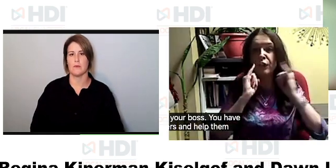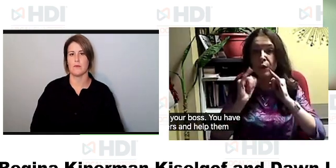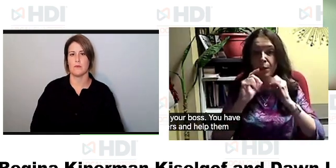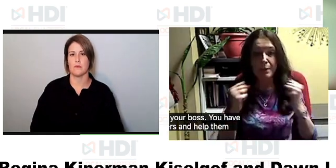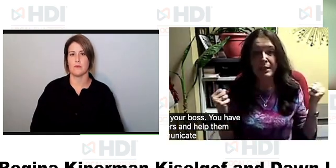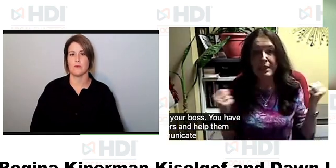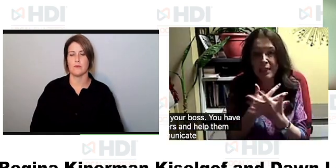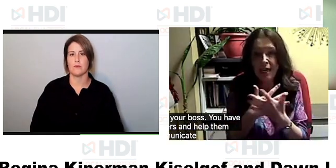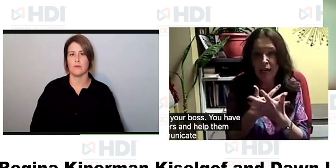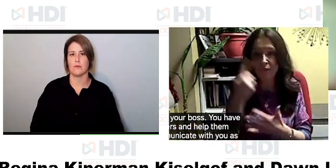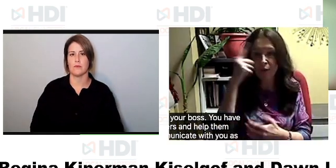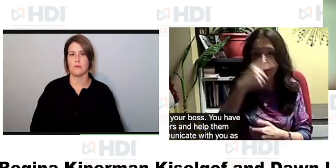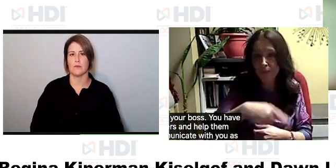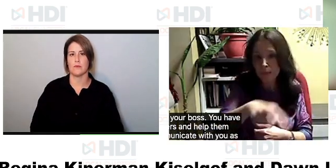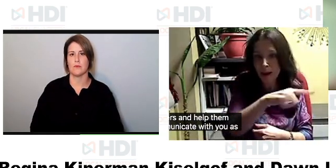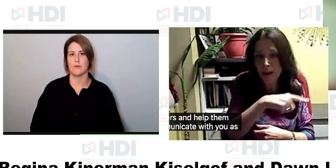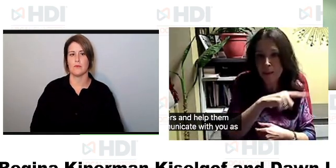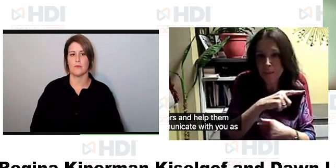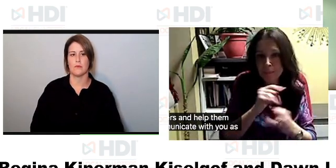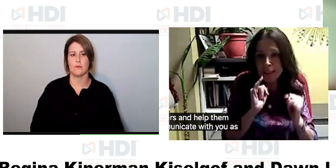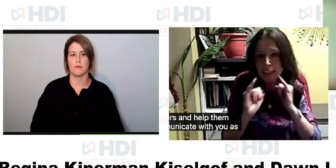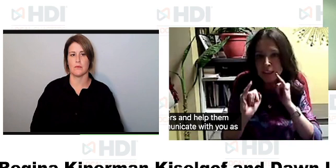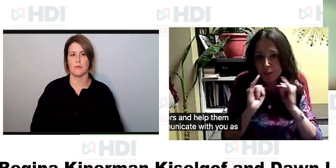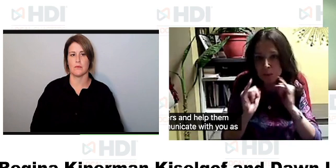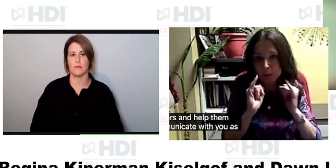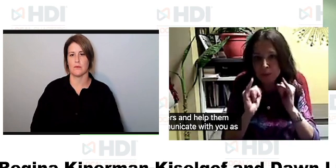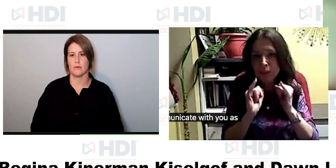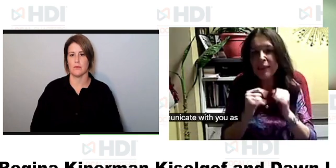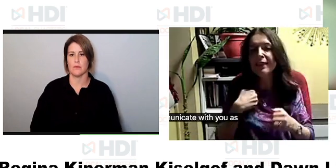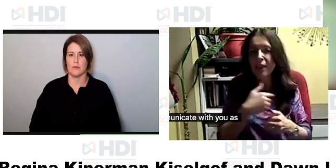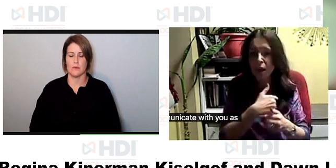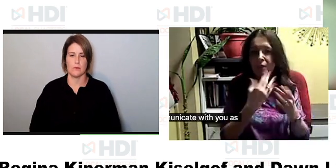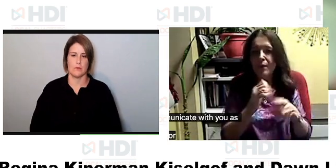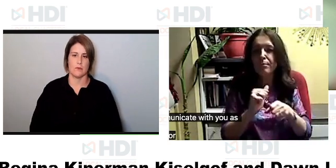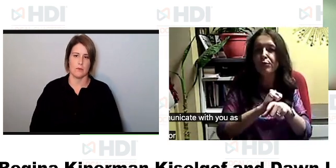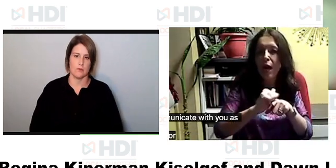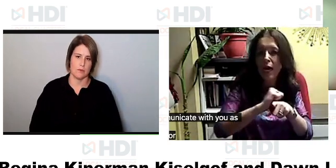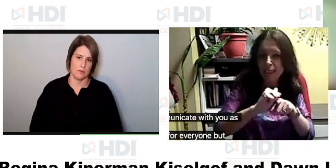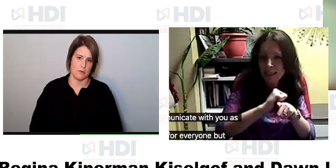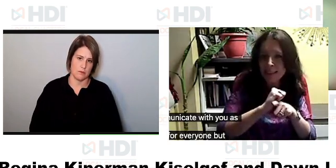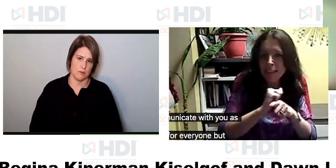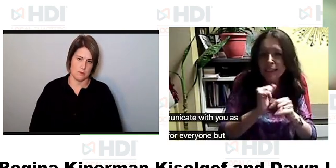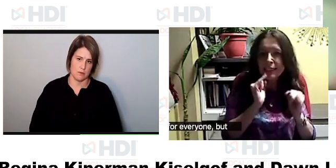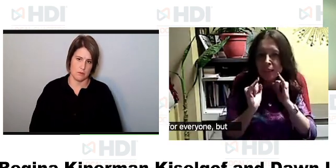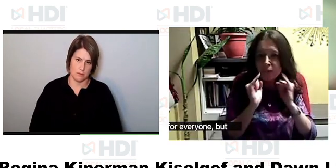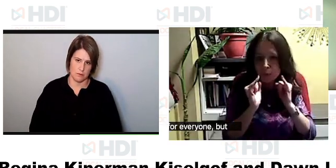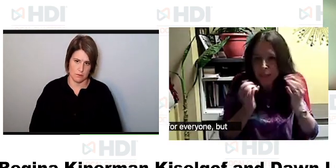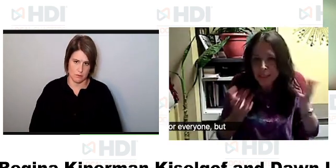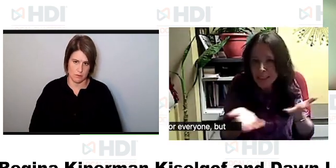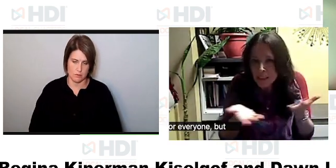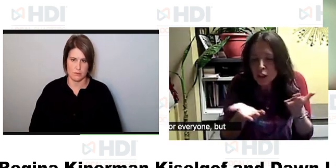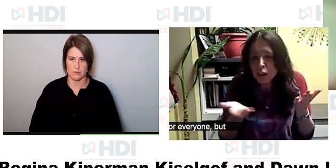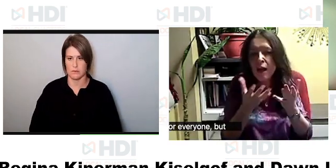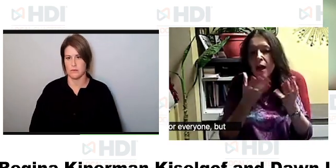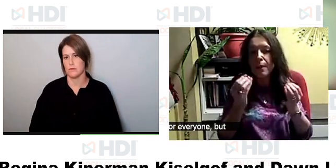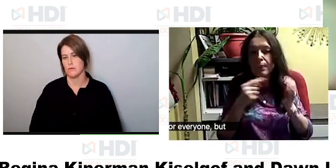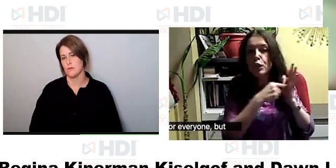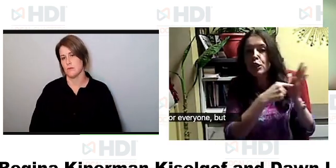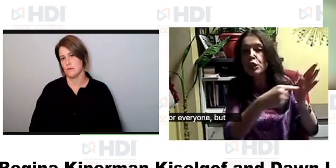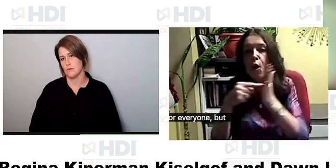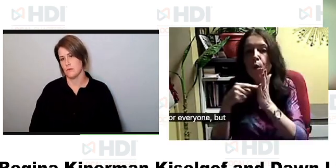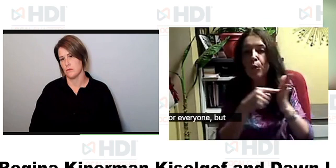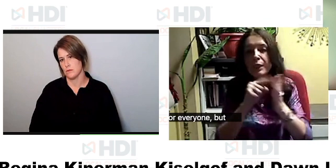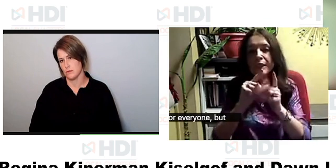communicate with you as a deaf person now interviews can be scary for everyone but especially for a deaf student so we have